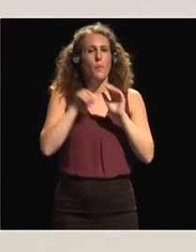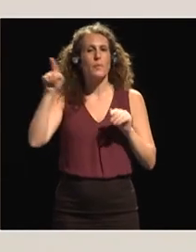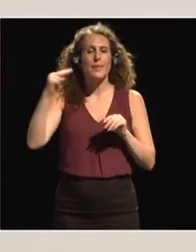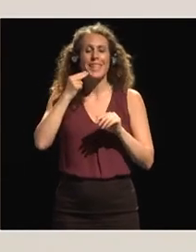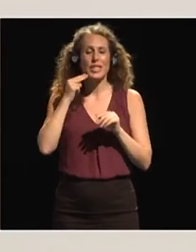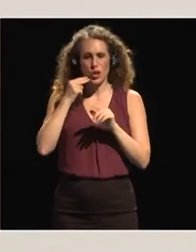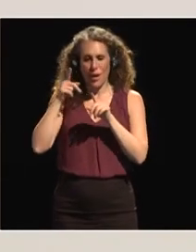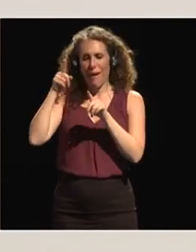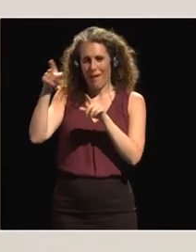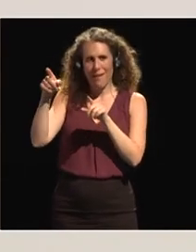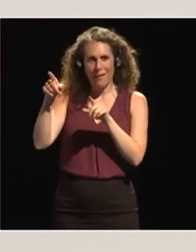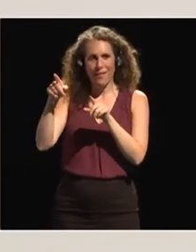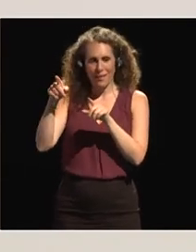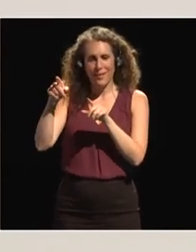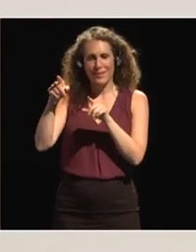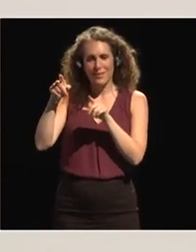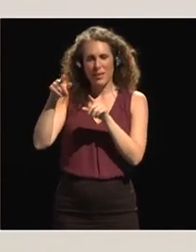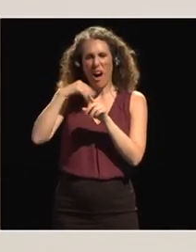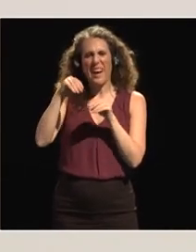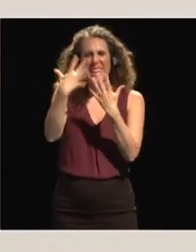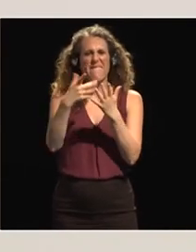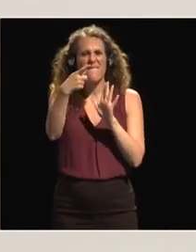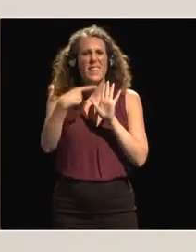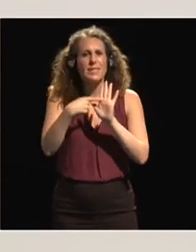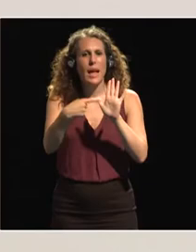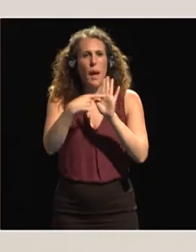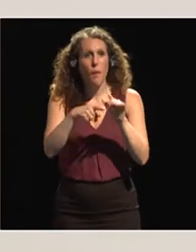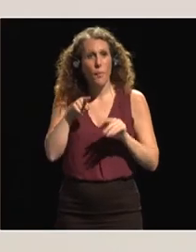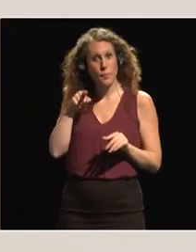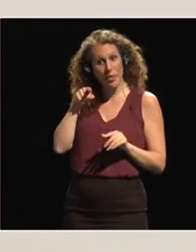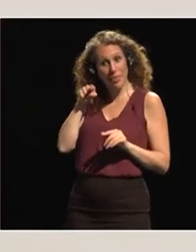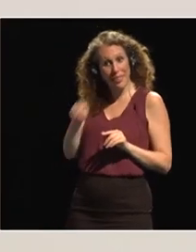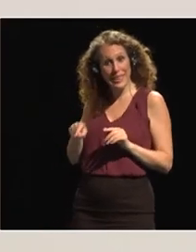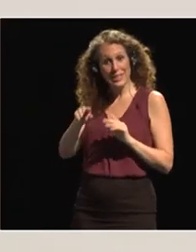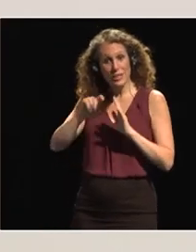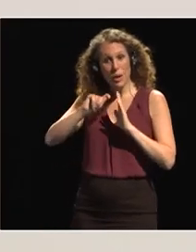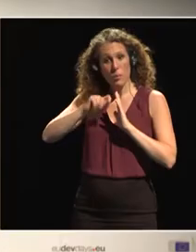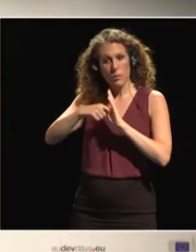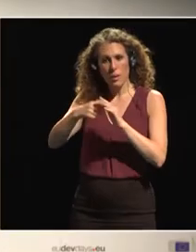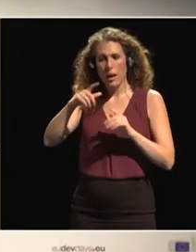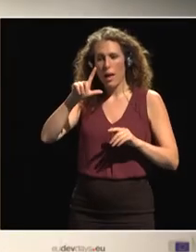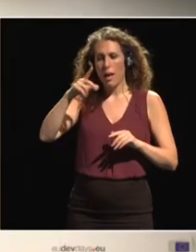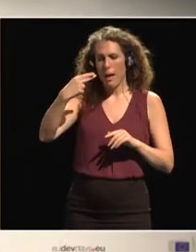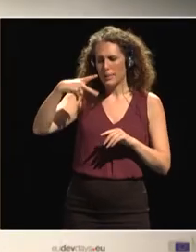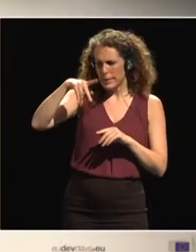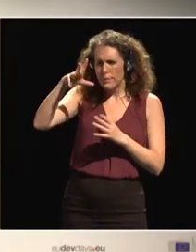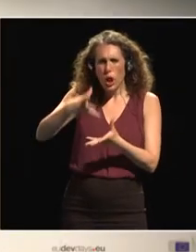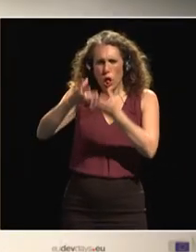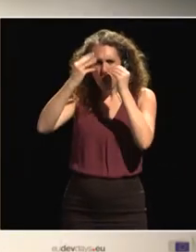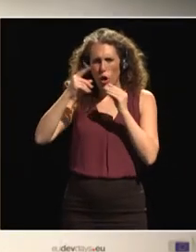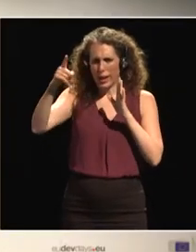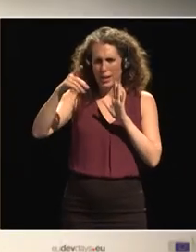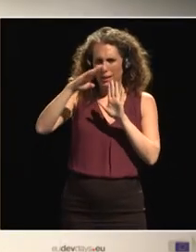give you examples and this kind of project is you need all HP learning initiative for